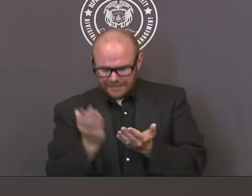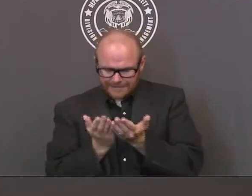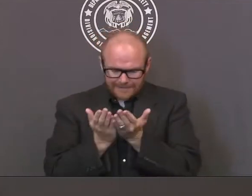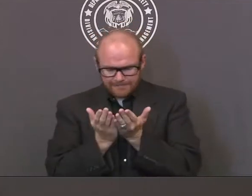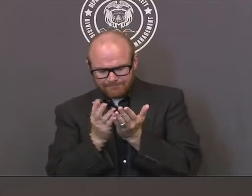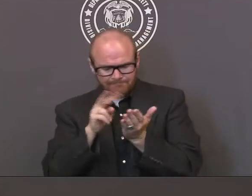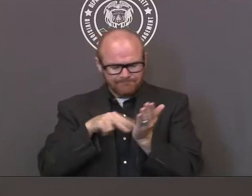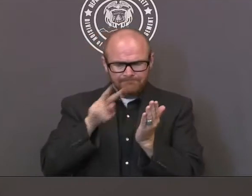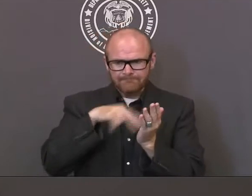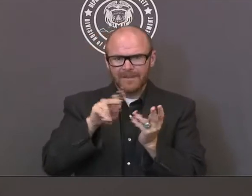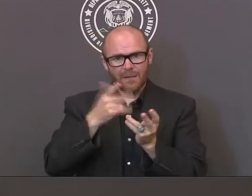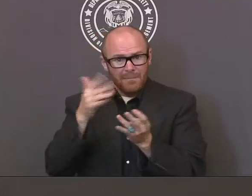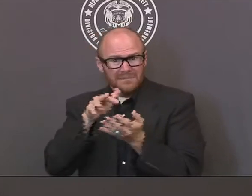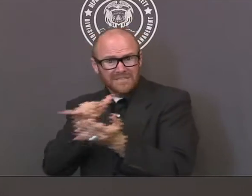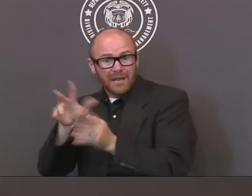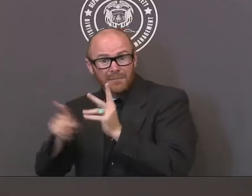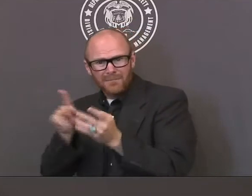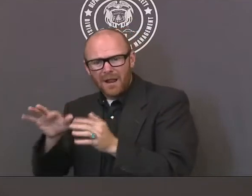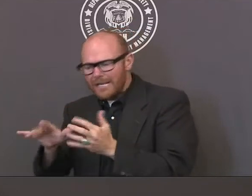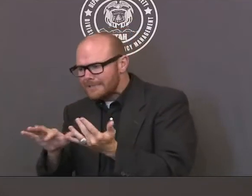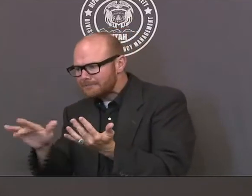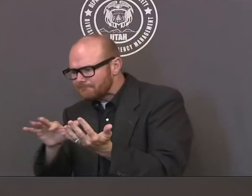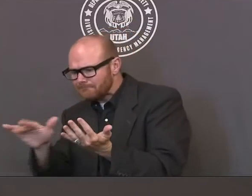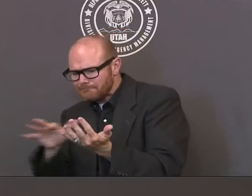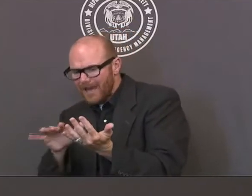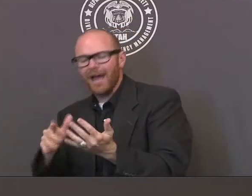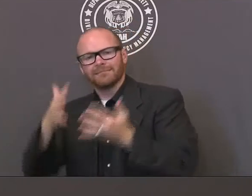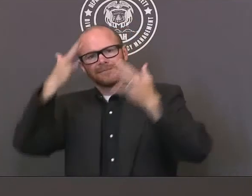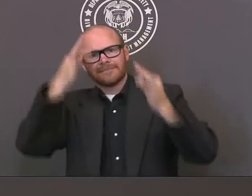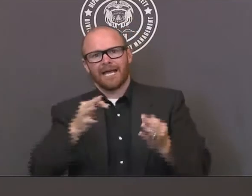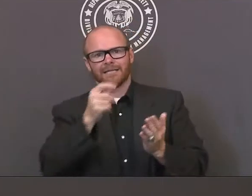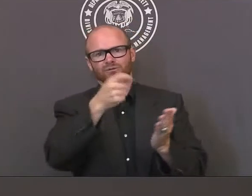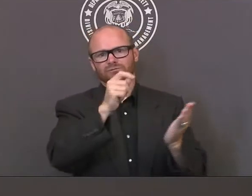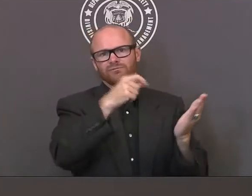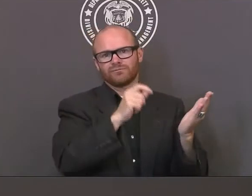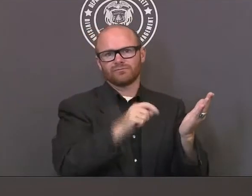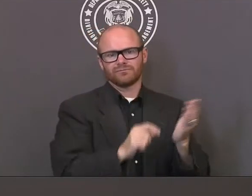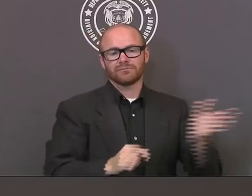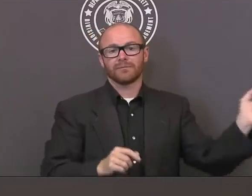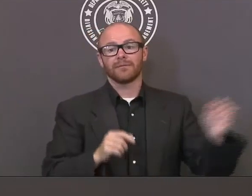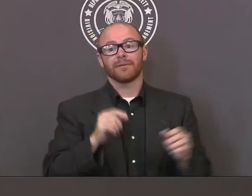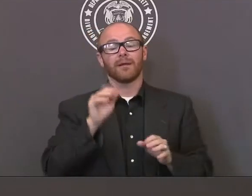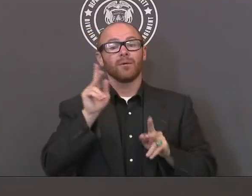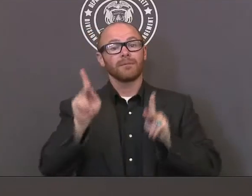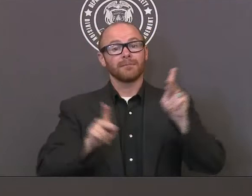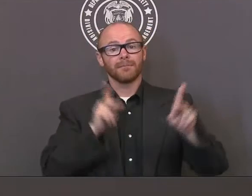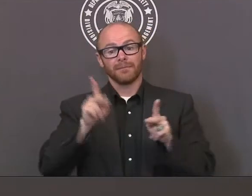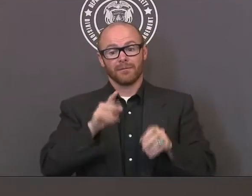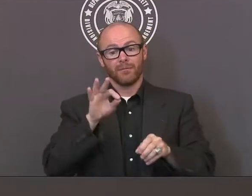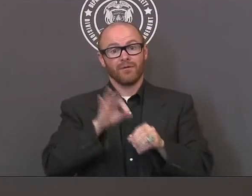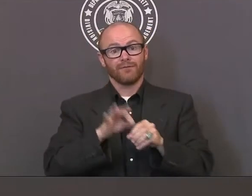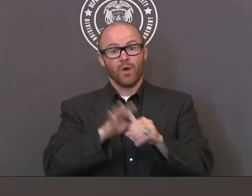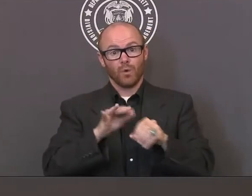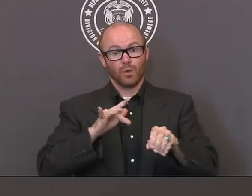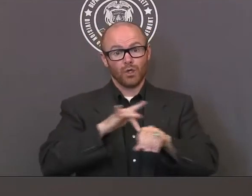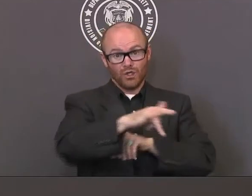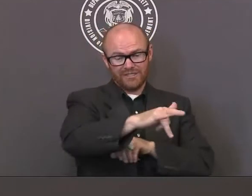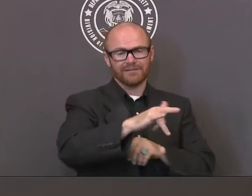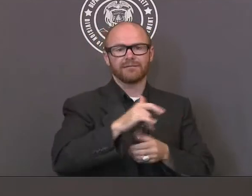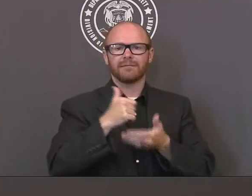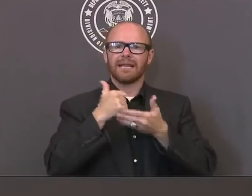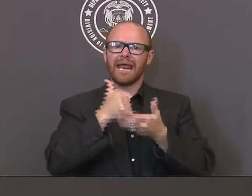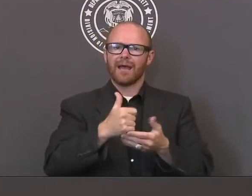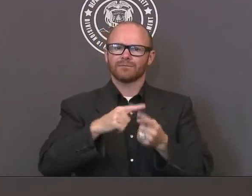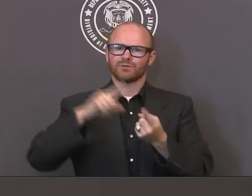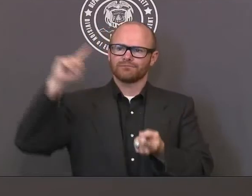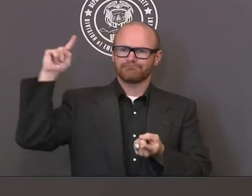an informed decision. It's also, because people vote early, it's, I think, helped to tamp down